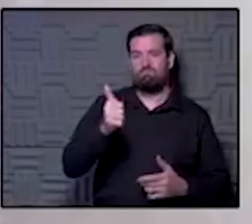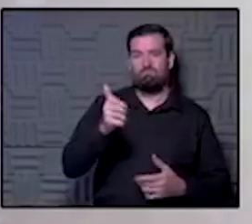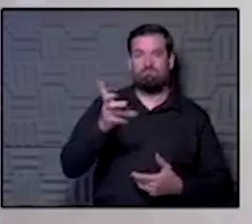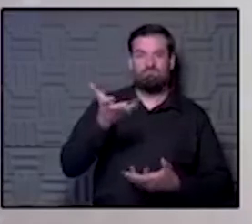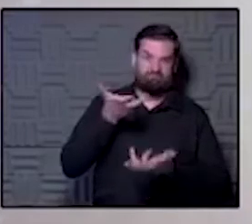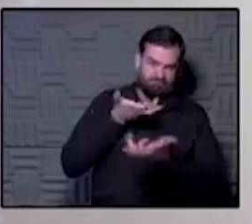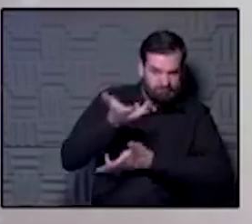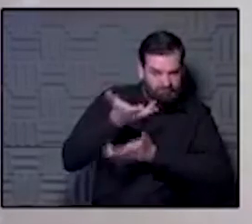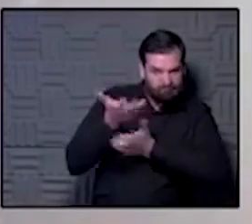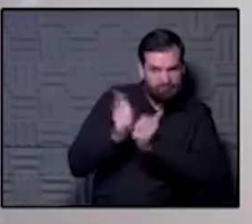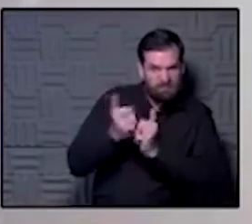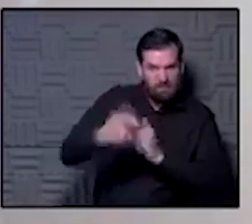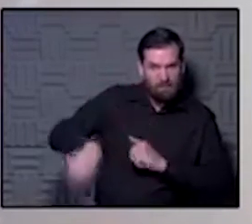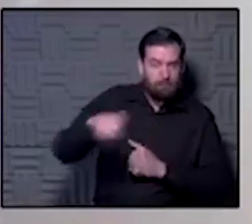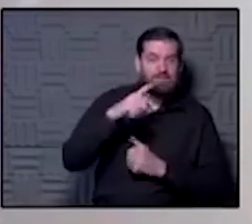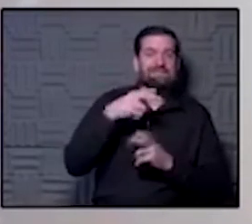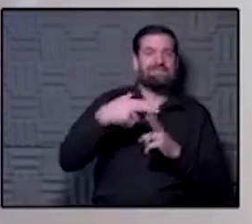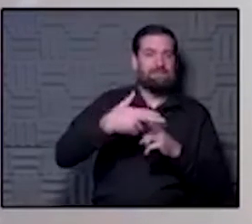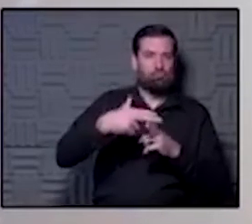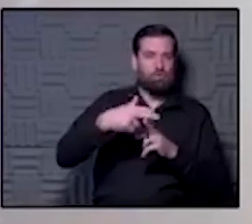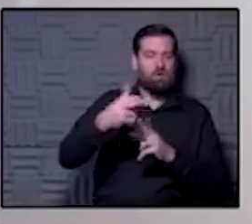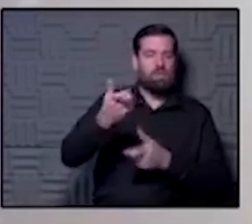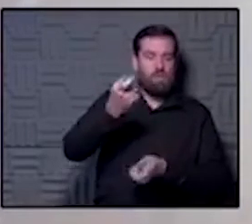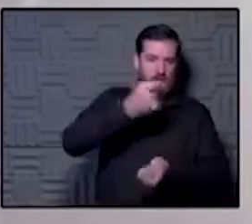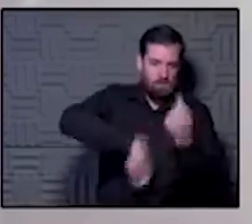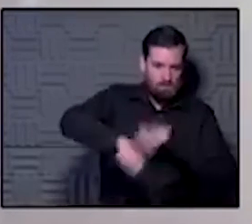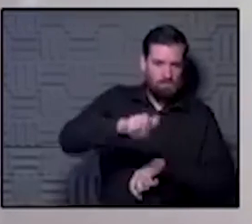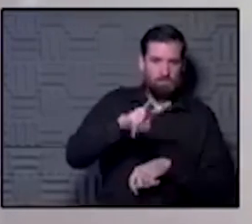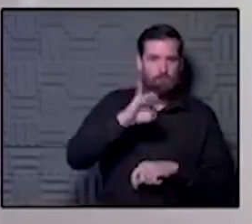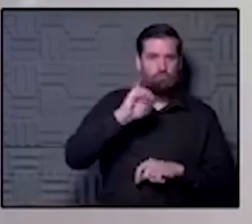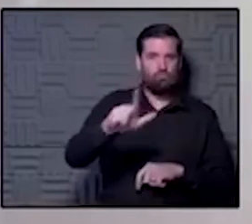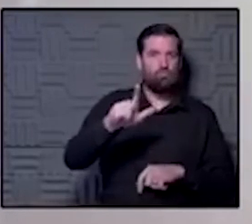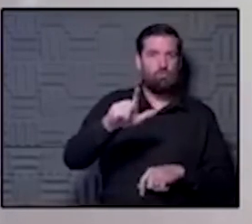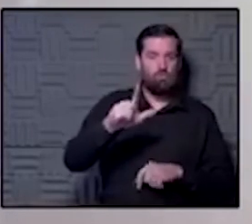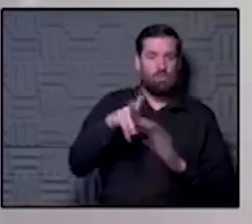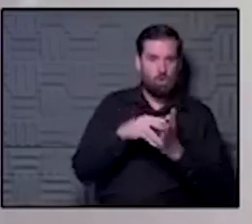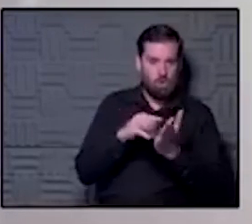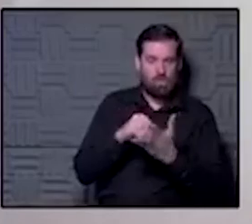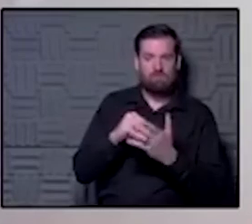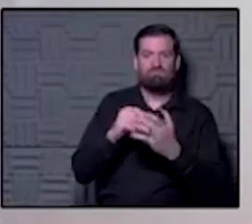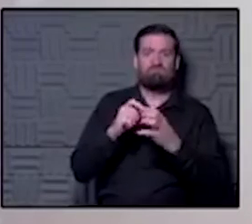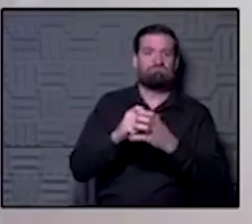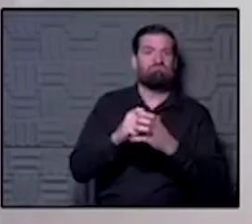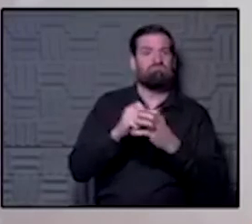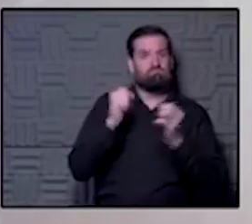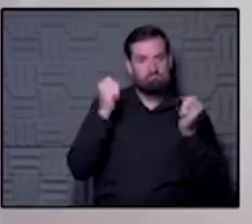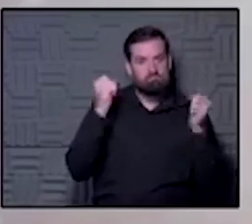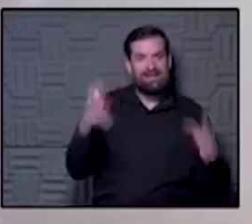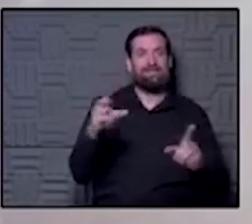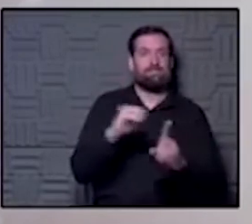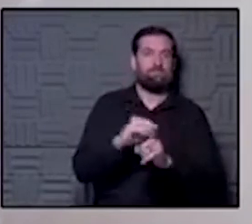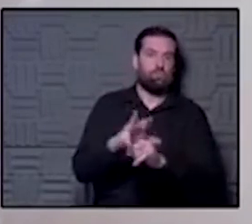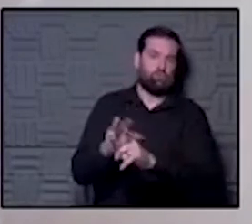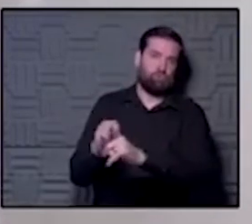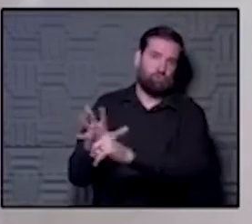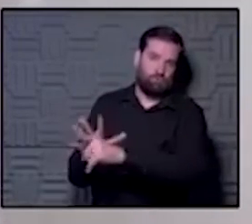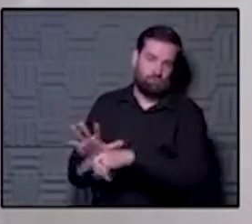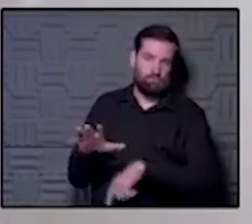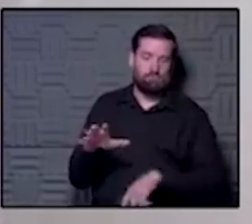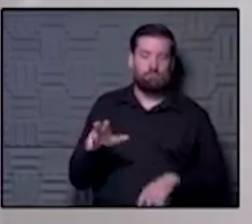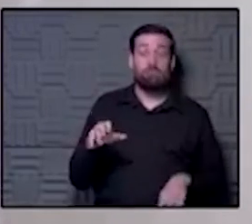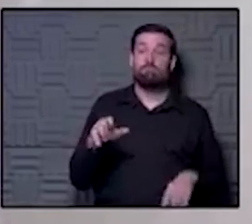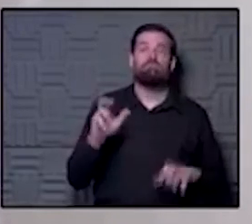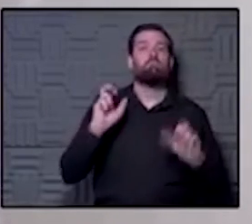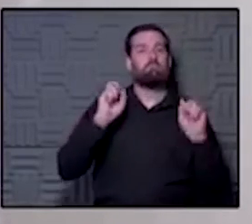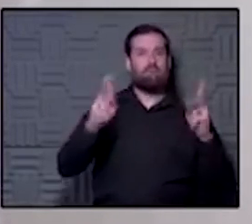them to temporarily move them to virtual learning after they had a large number of exposures within the school. They're